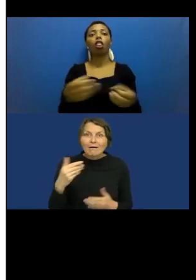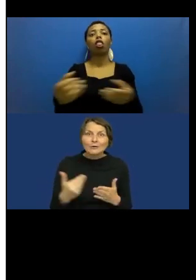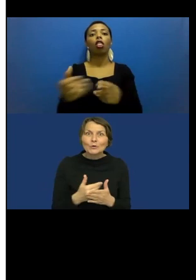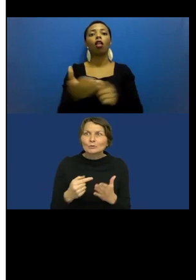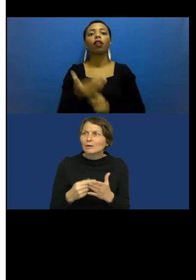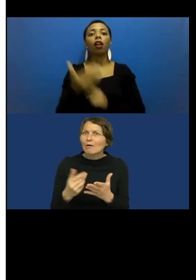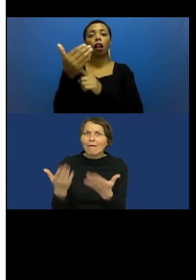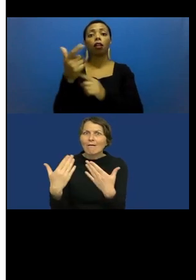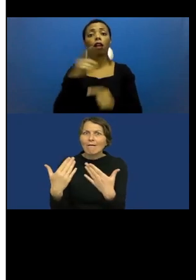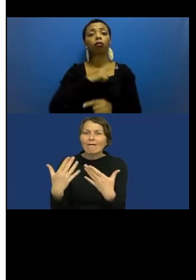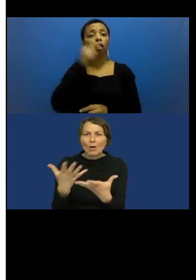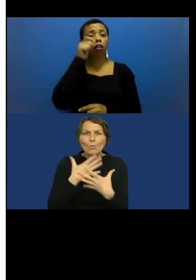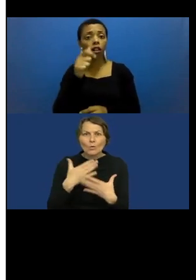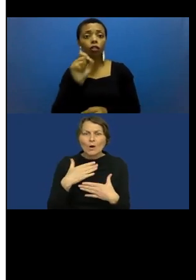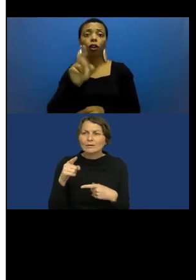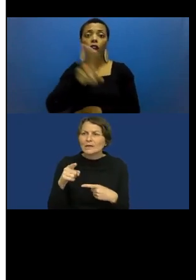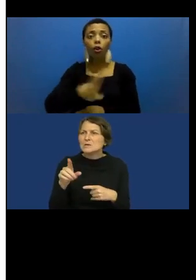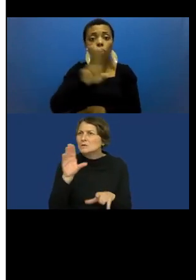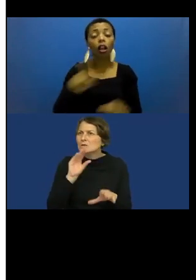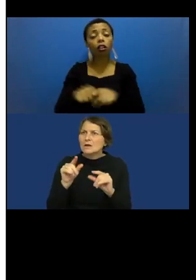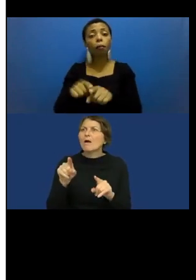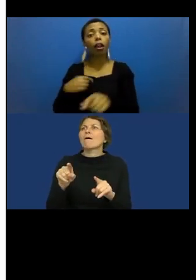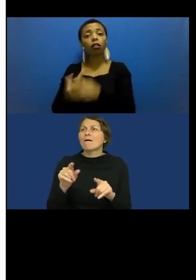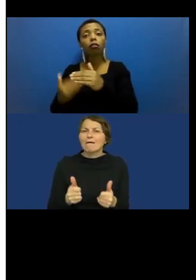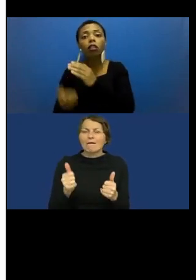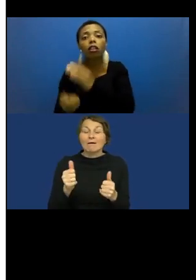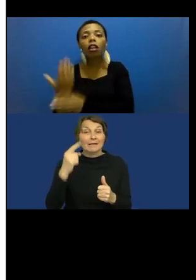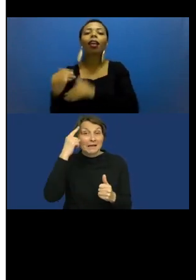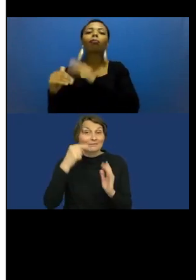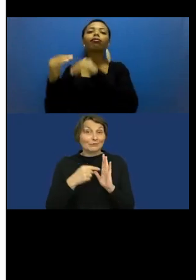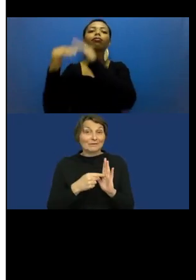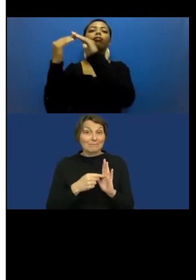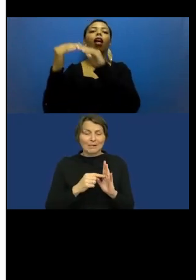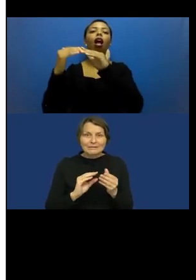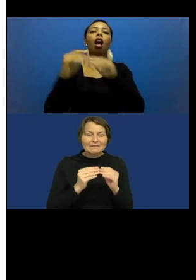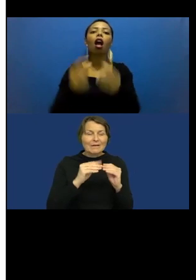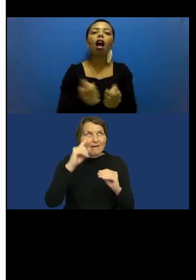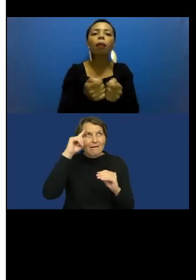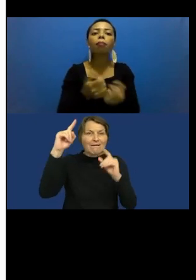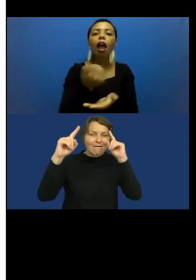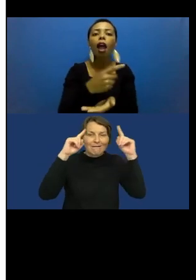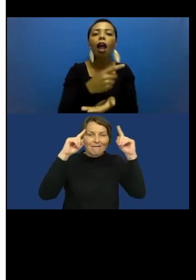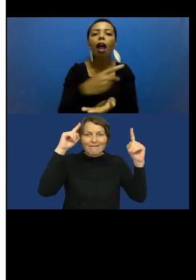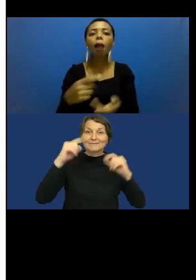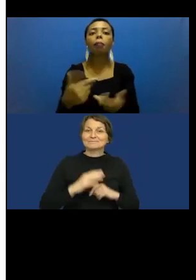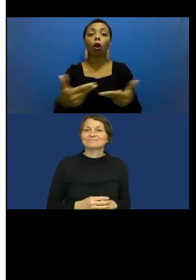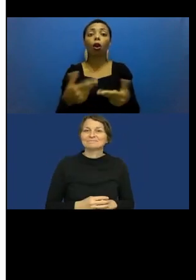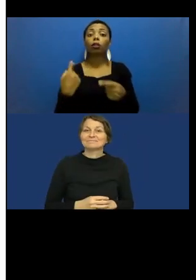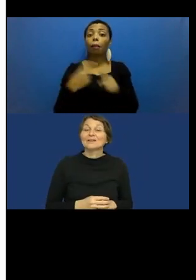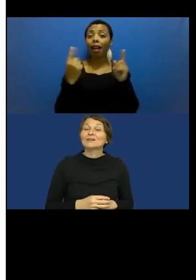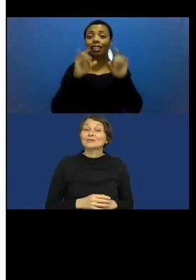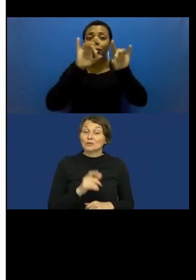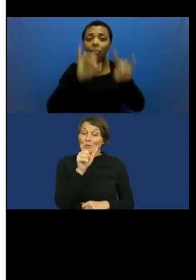about using and developing devices. This was especially so where technology did not take the place of human